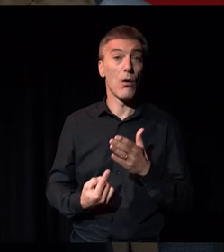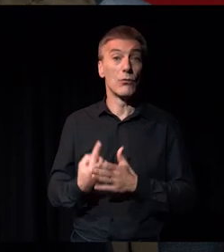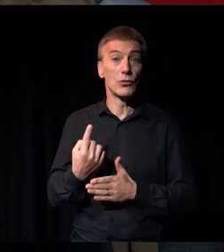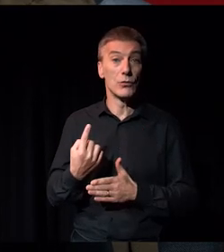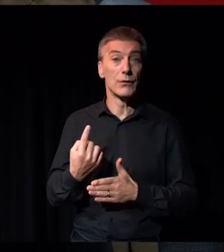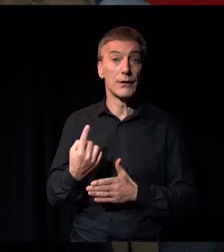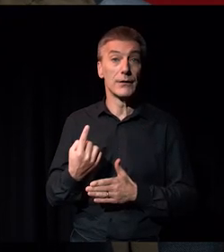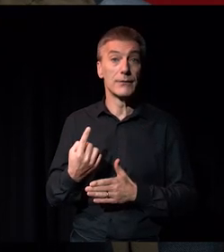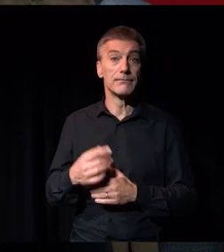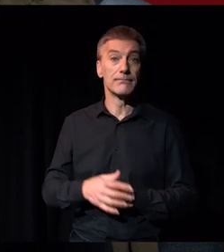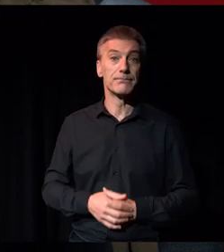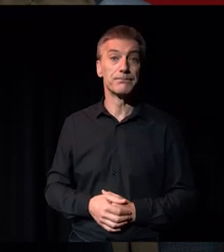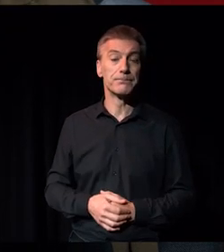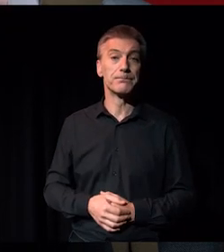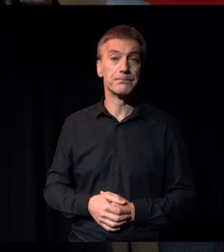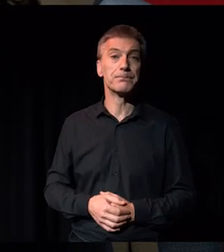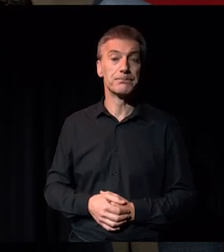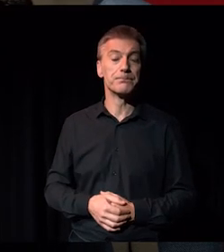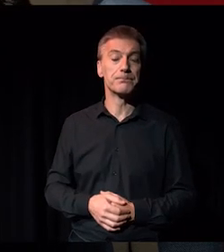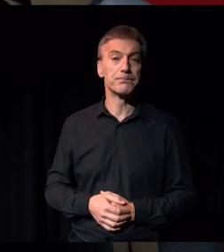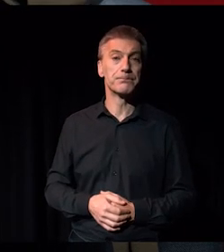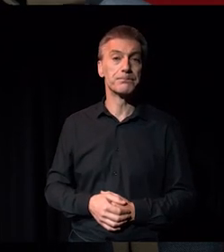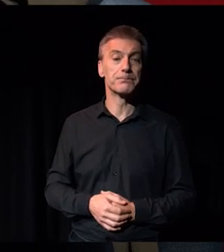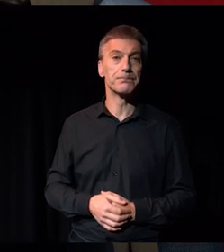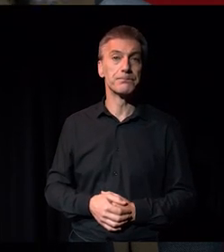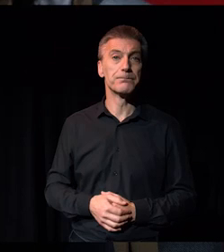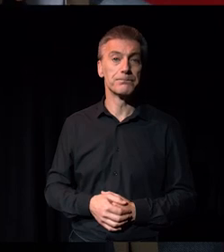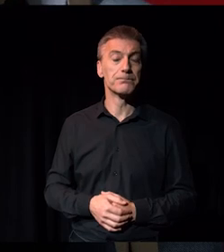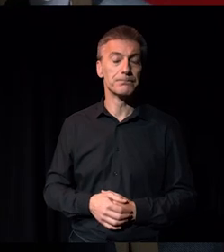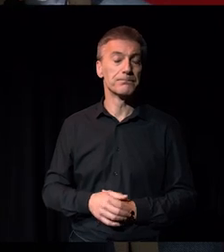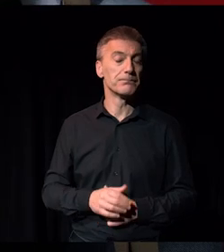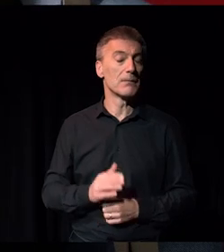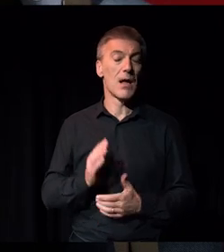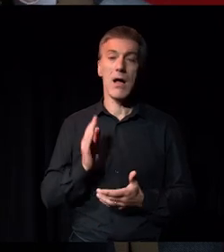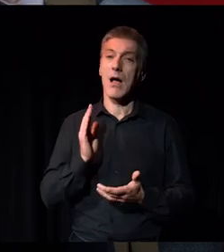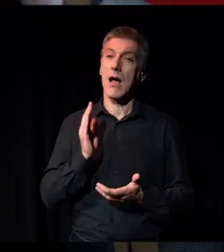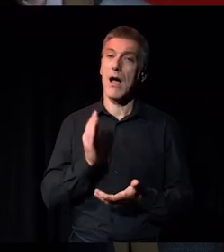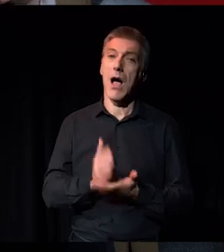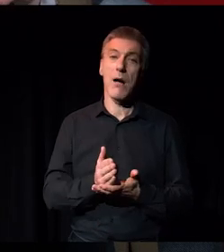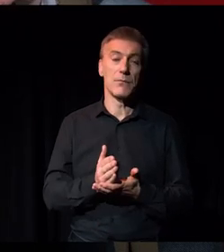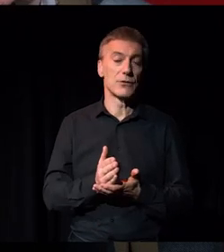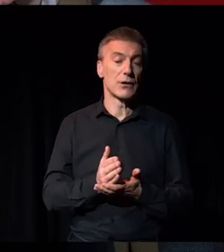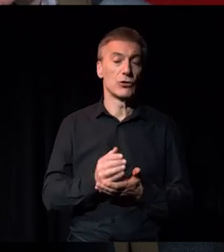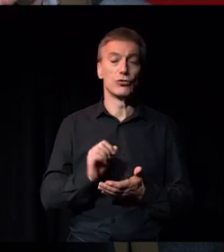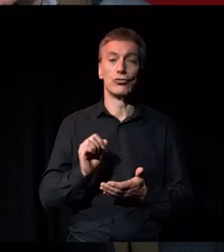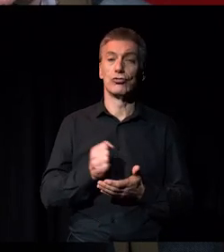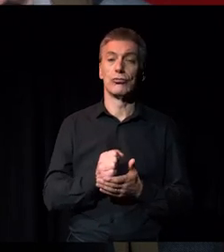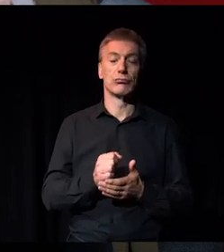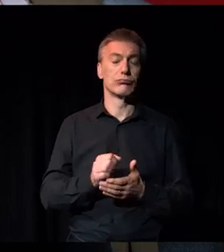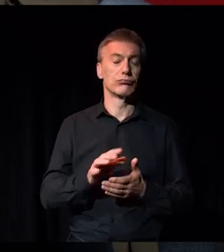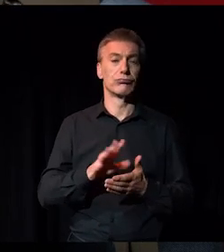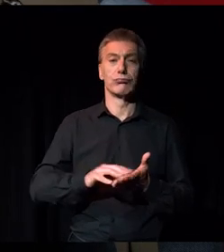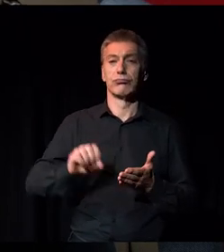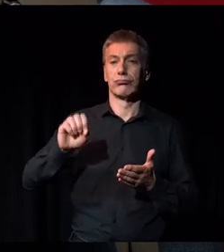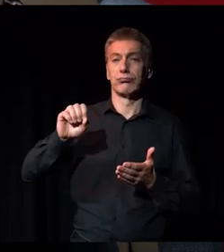absolutely having like an absolute blanket bound on non advertised opportunities.